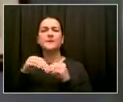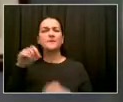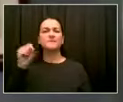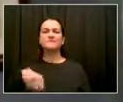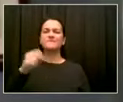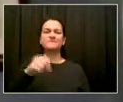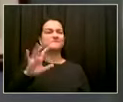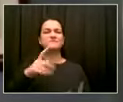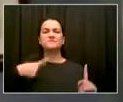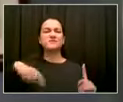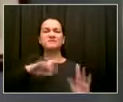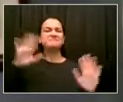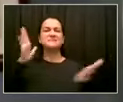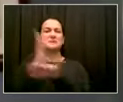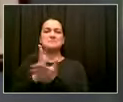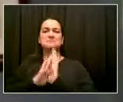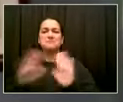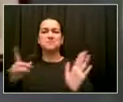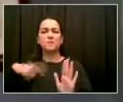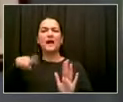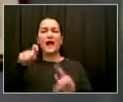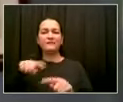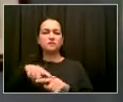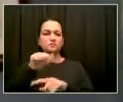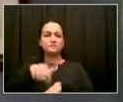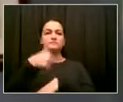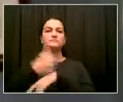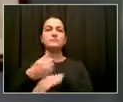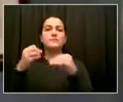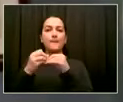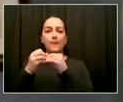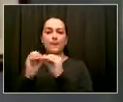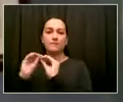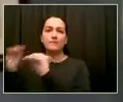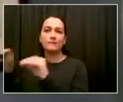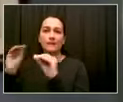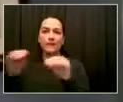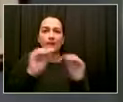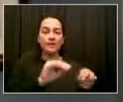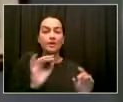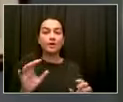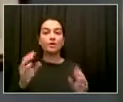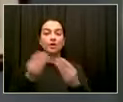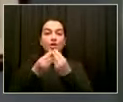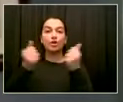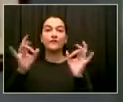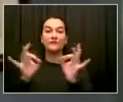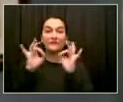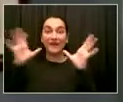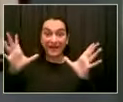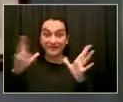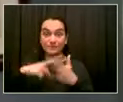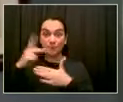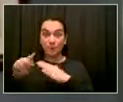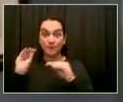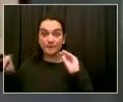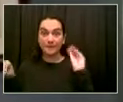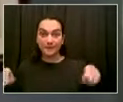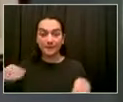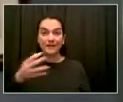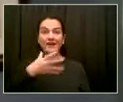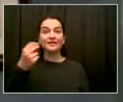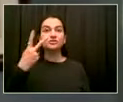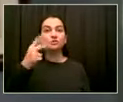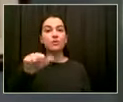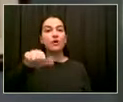Men with Kevin Livingston, covering parts of Southeast Queens to really begin addressing the uptick in gun violence